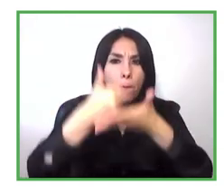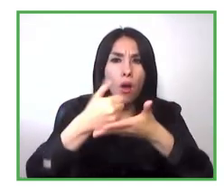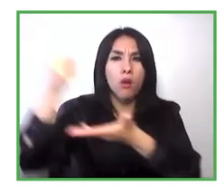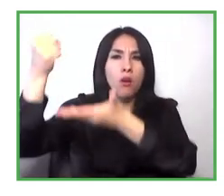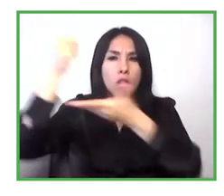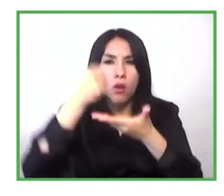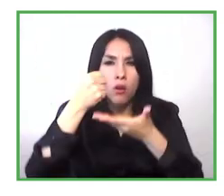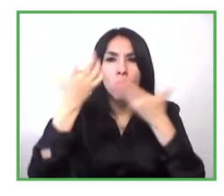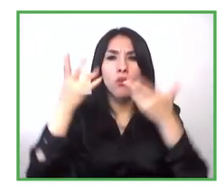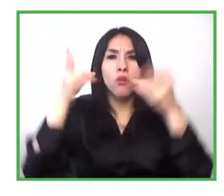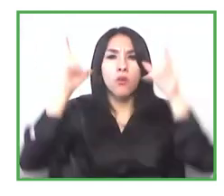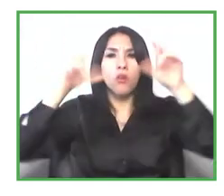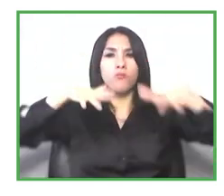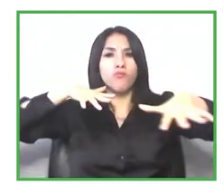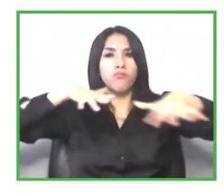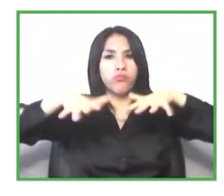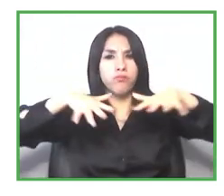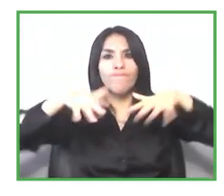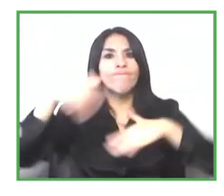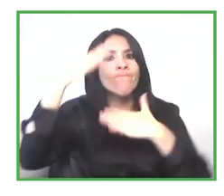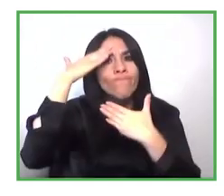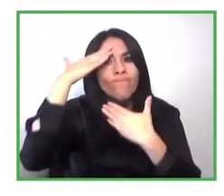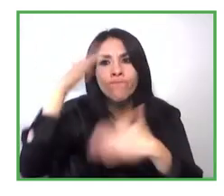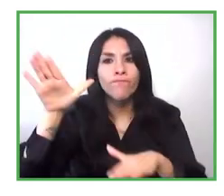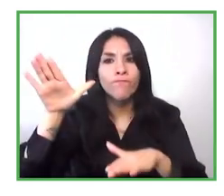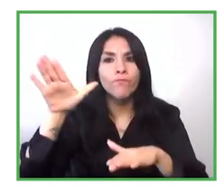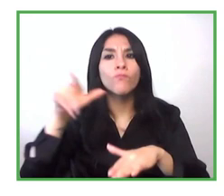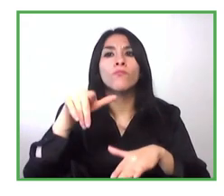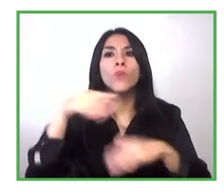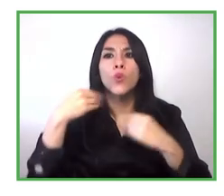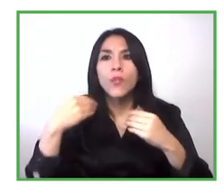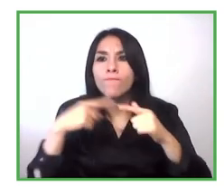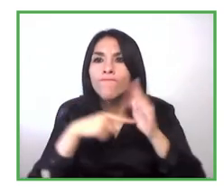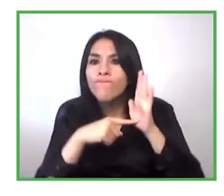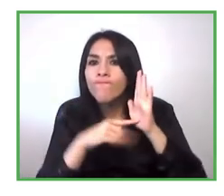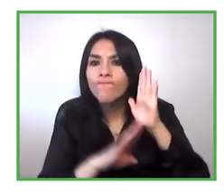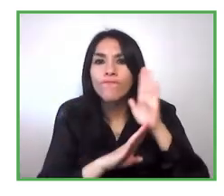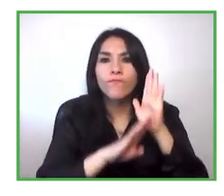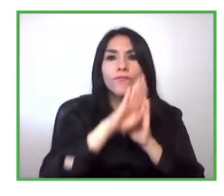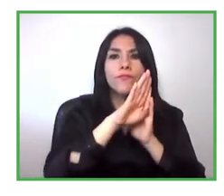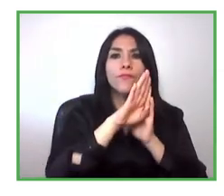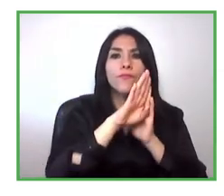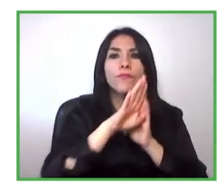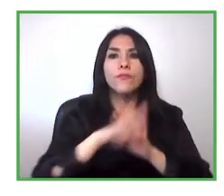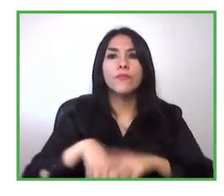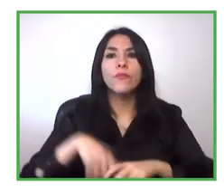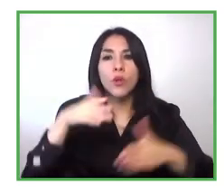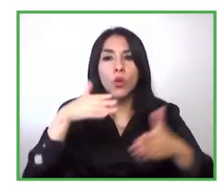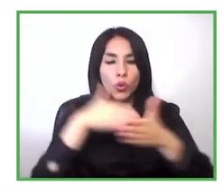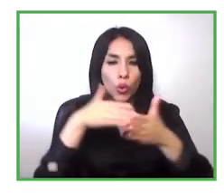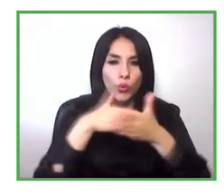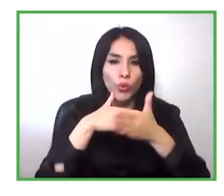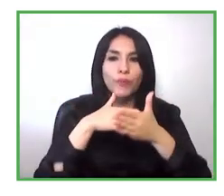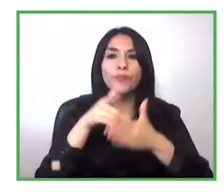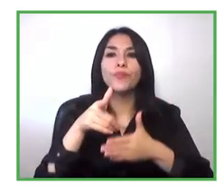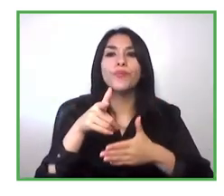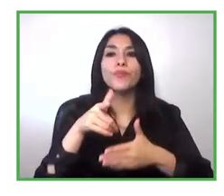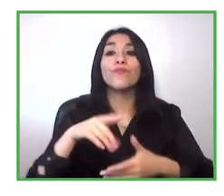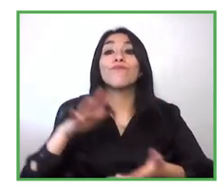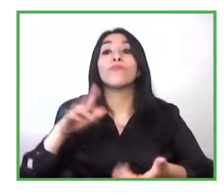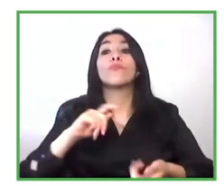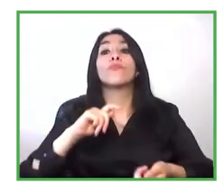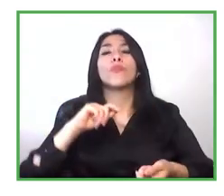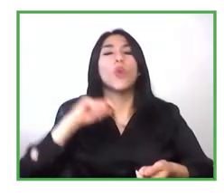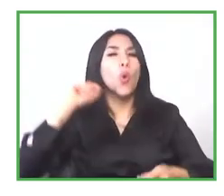assistance and so many others so that is one of the main barriers because as any other project this begins by identifying